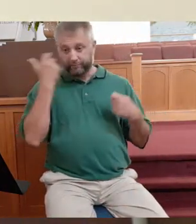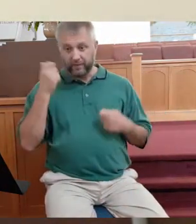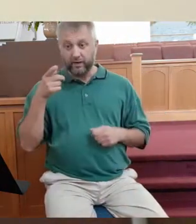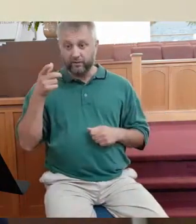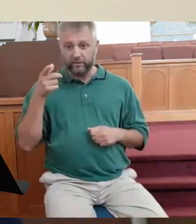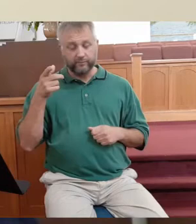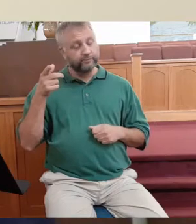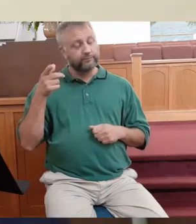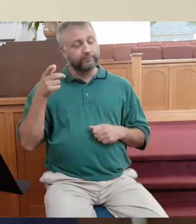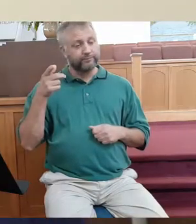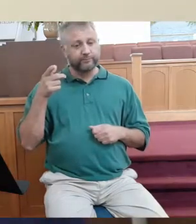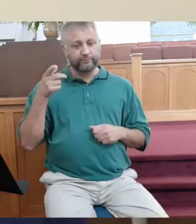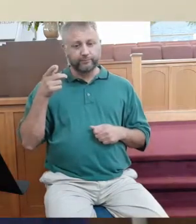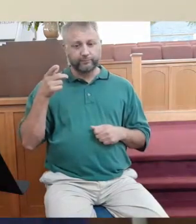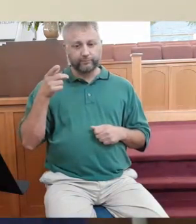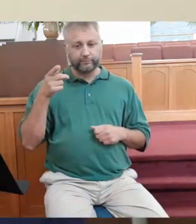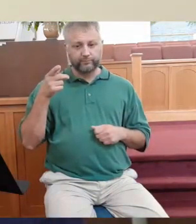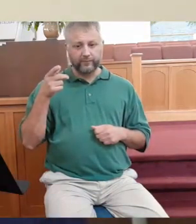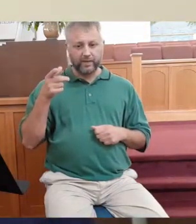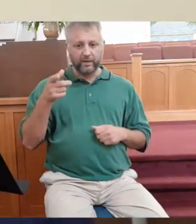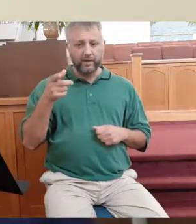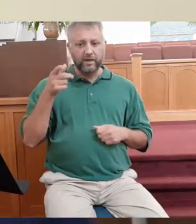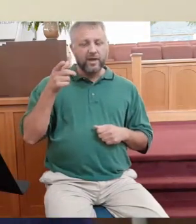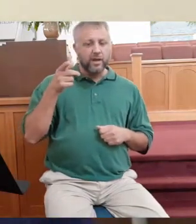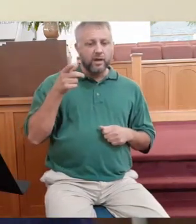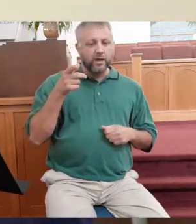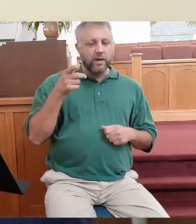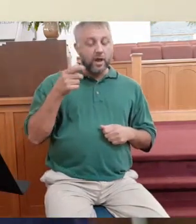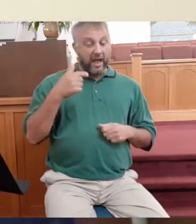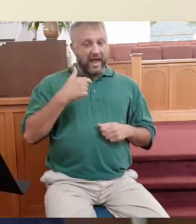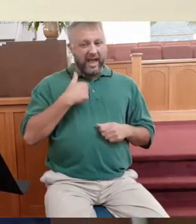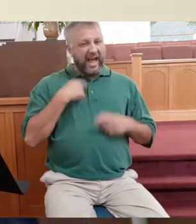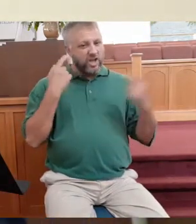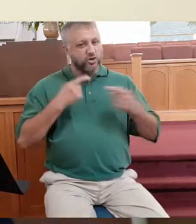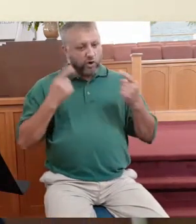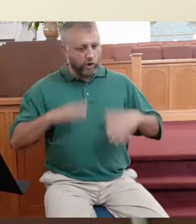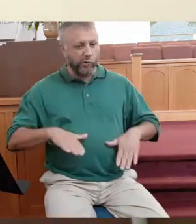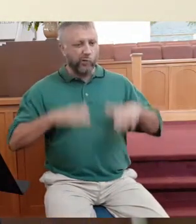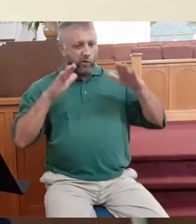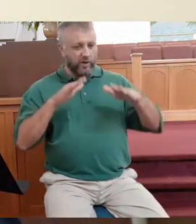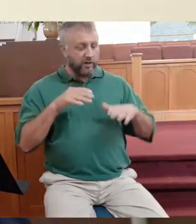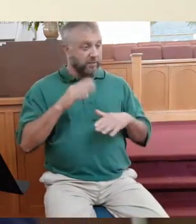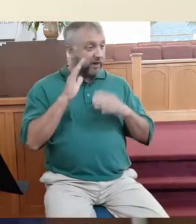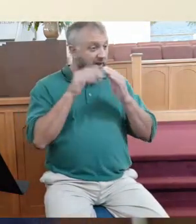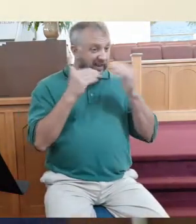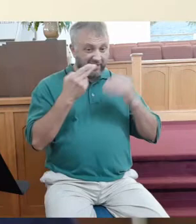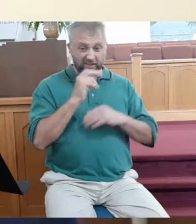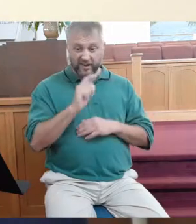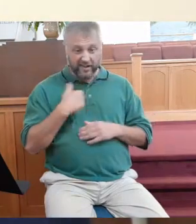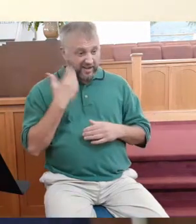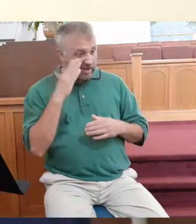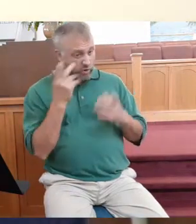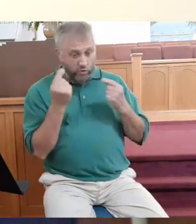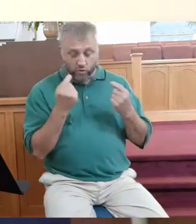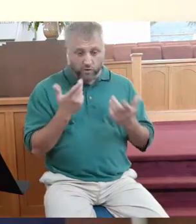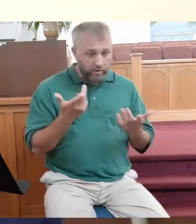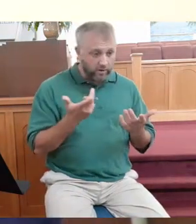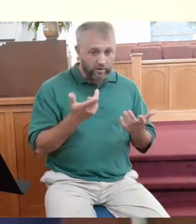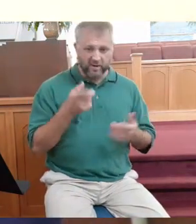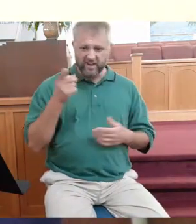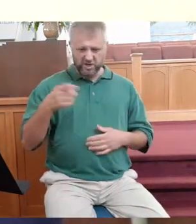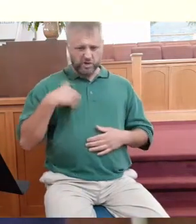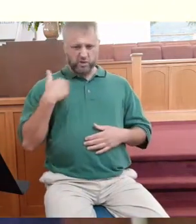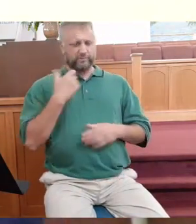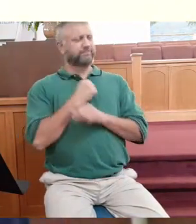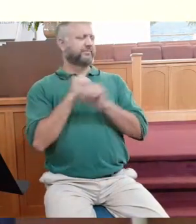go to bed at night wondering if you're really going to go to heaven or hell if there is an afterlife. I wouldn't want you to worry about those things. And even as a young child, she